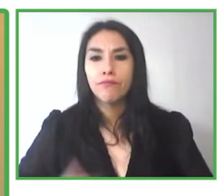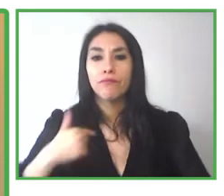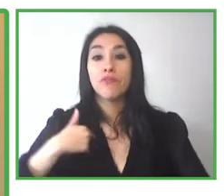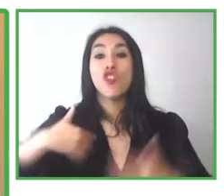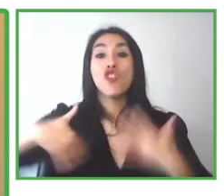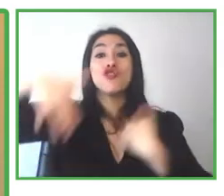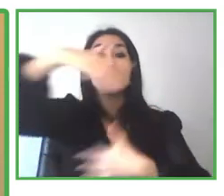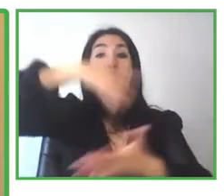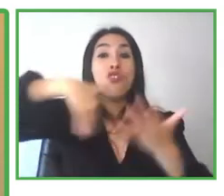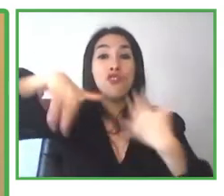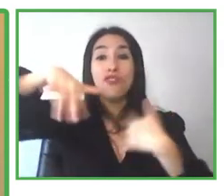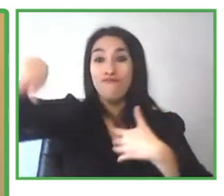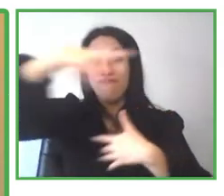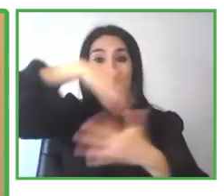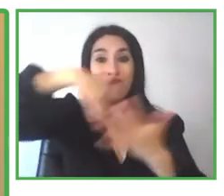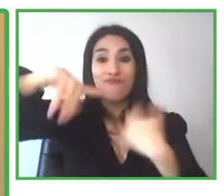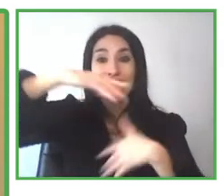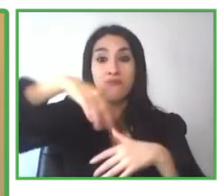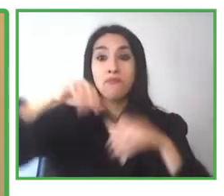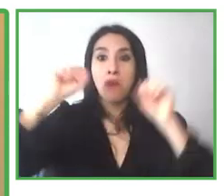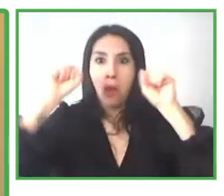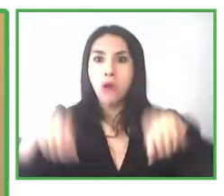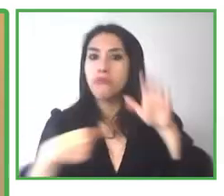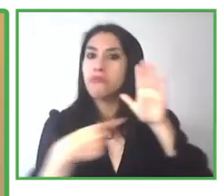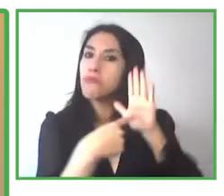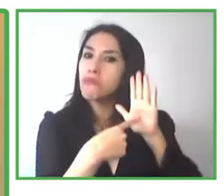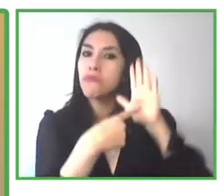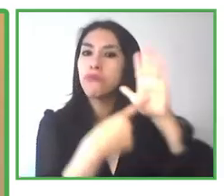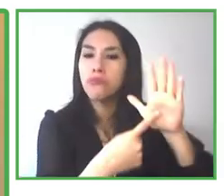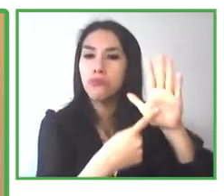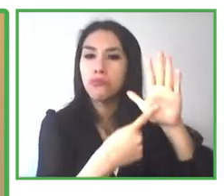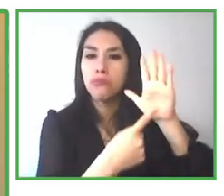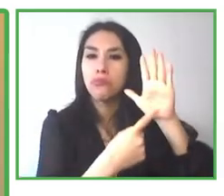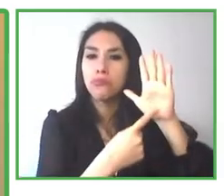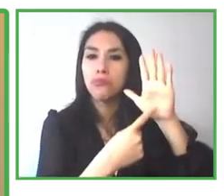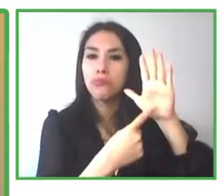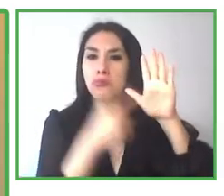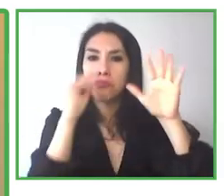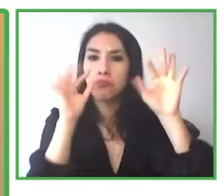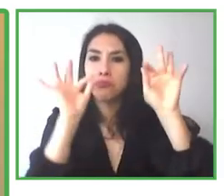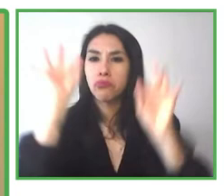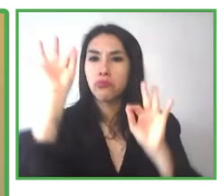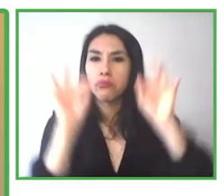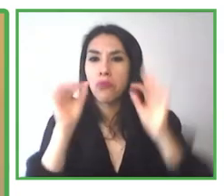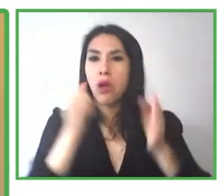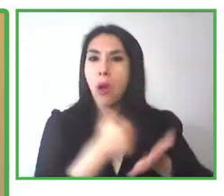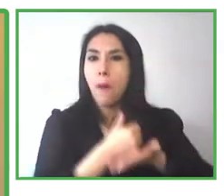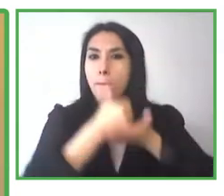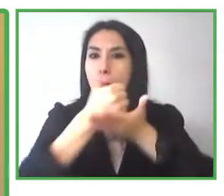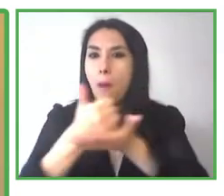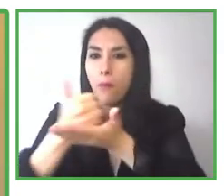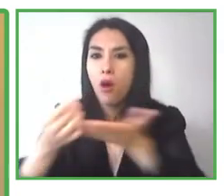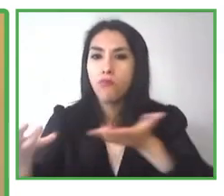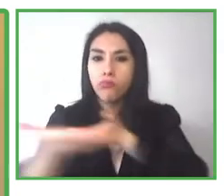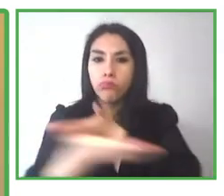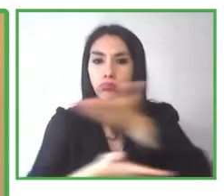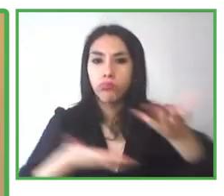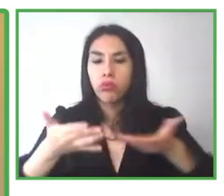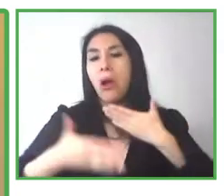in whatever way is best for us. For me, as someone who's blind, I want a little friend, pretend,